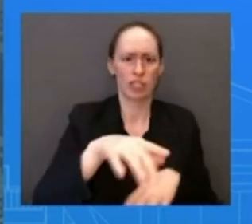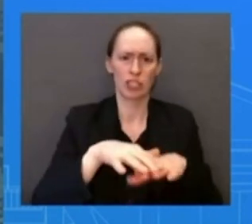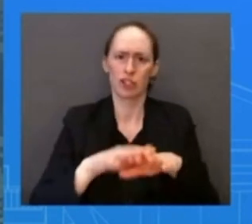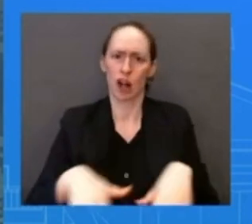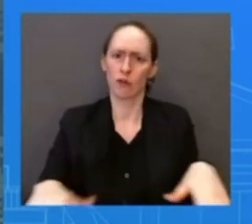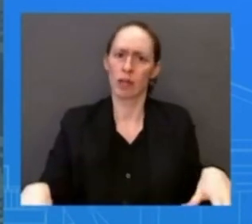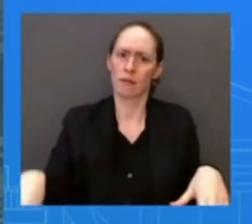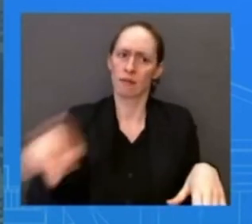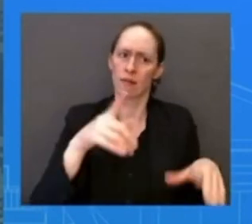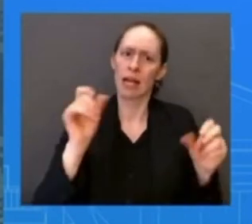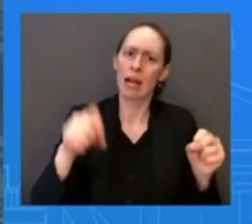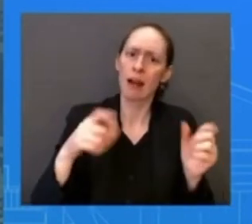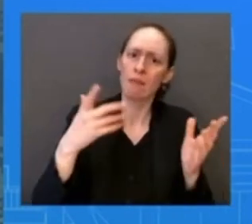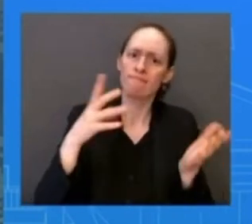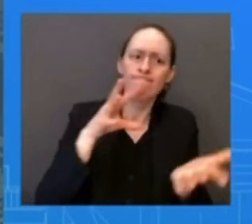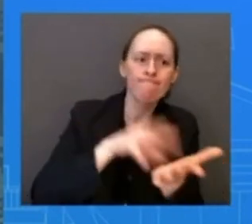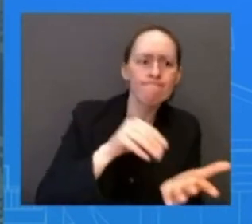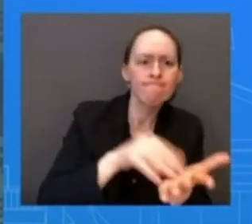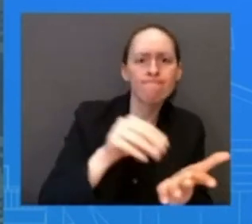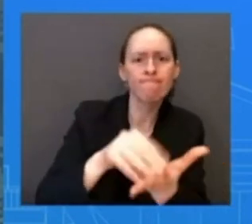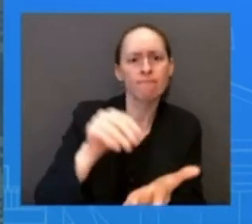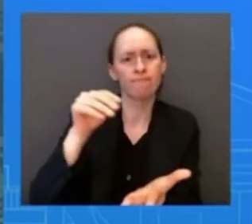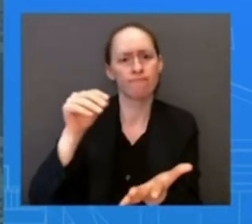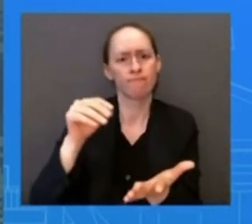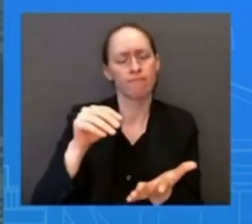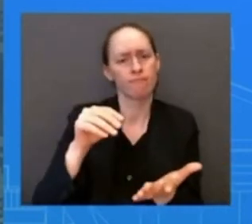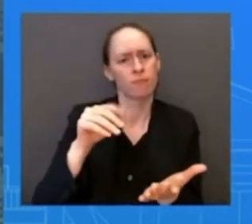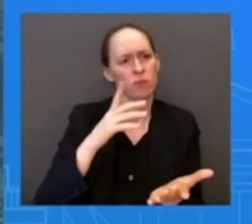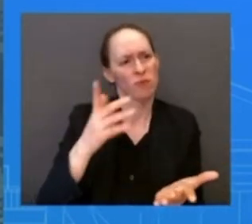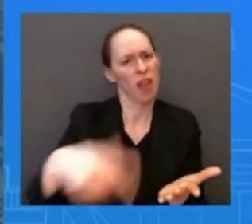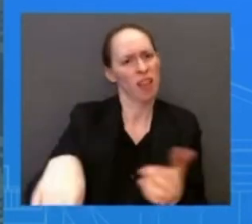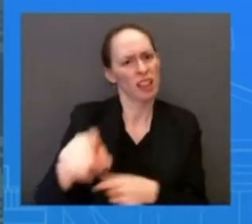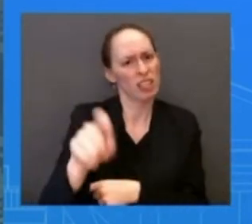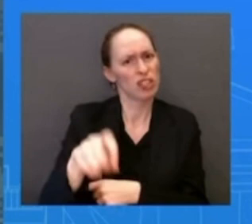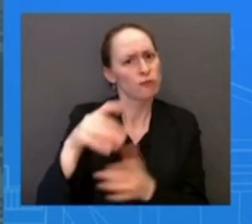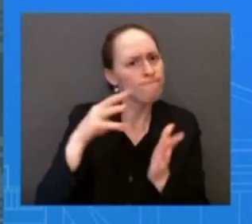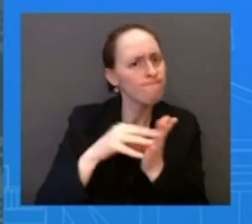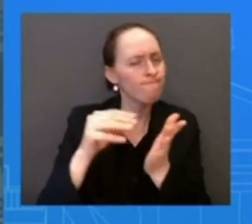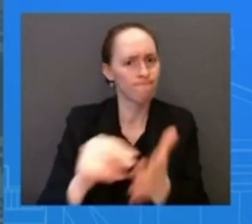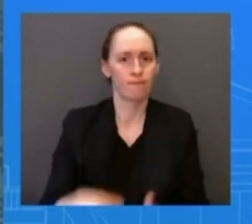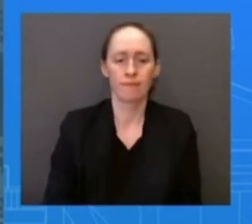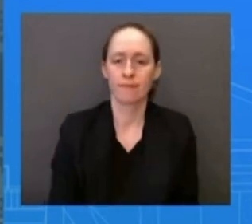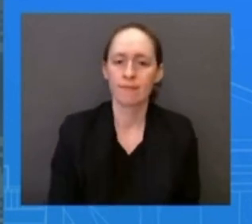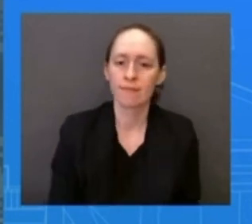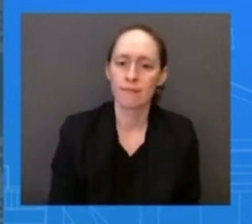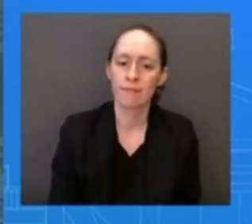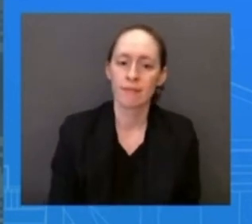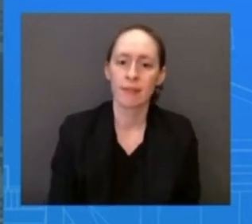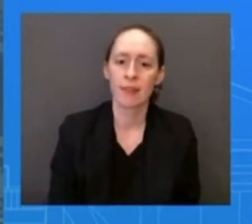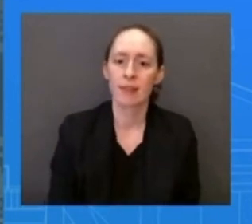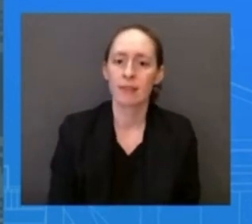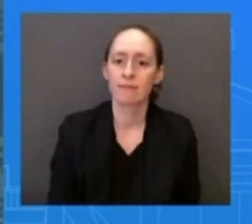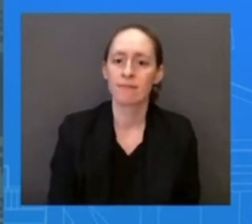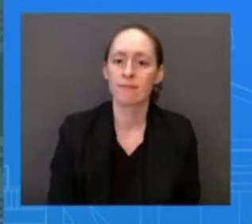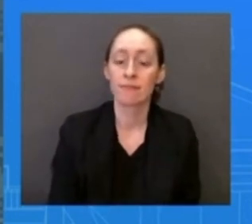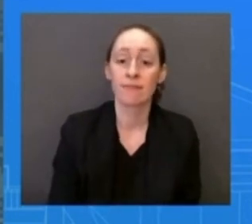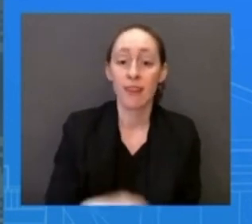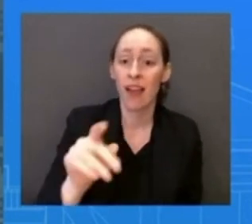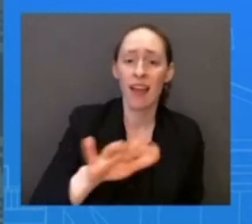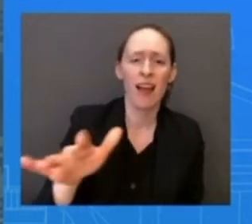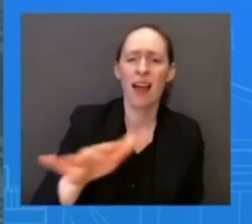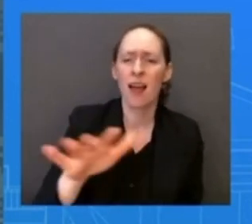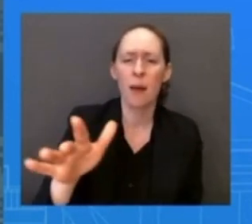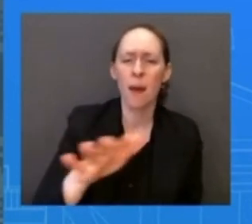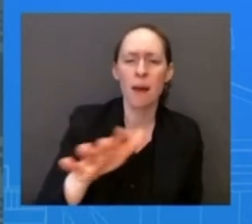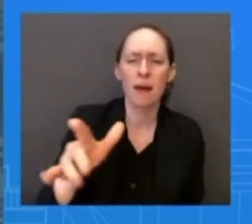is certainly important to this president. I'm going to take another, I'm going to, I know, I know. Okay, I'm going to take one, I'm going to, go ahead, Alex, in the